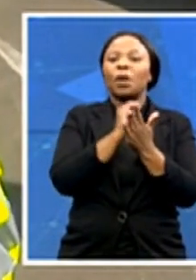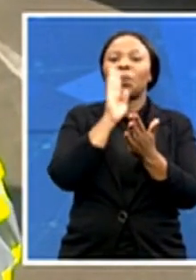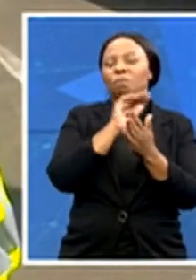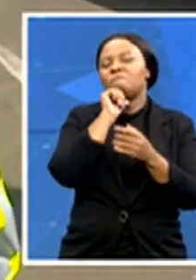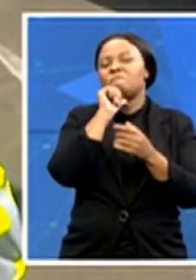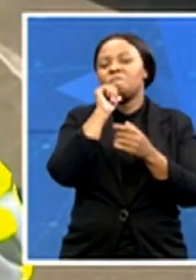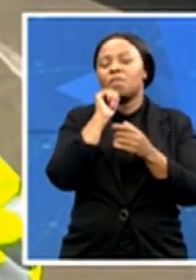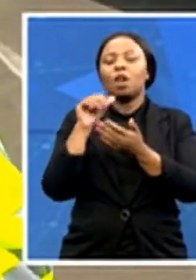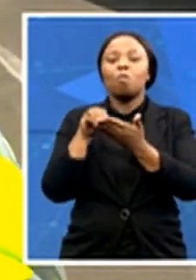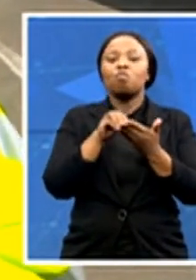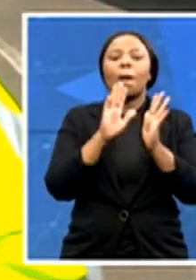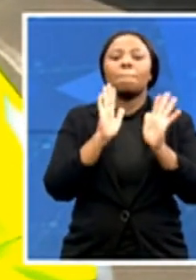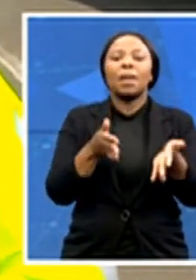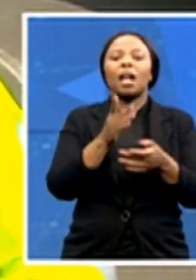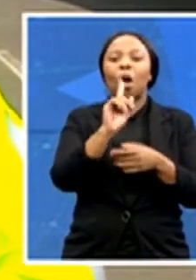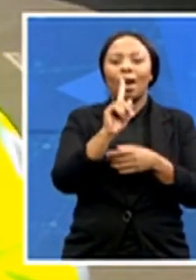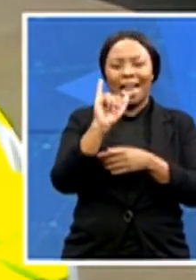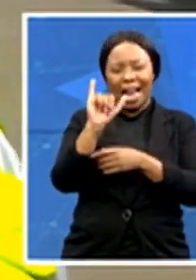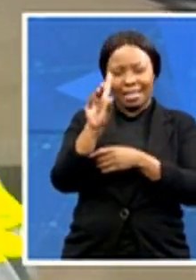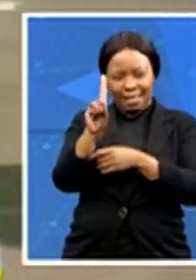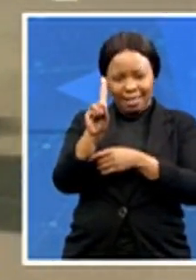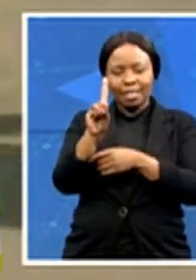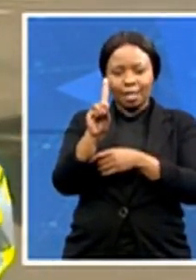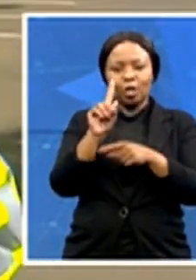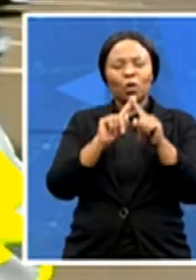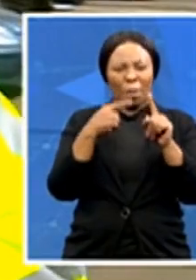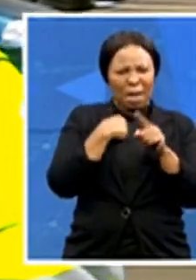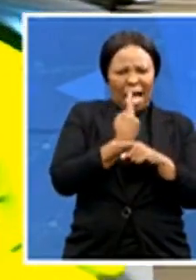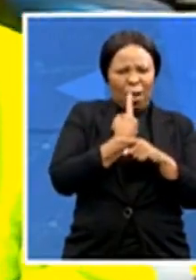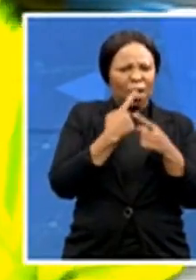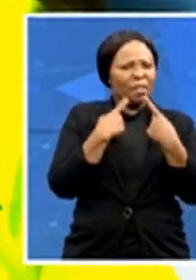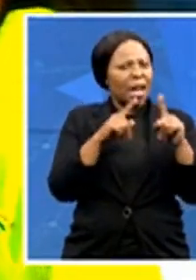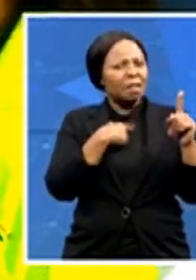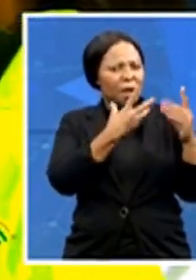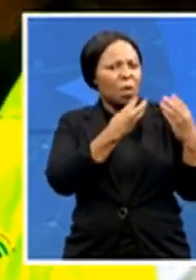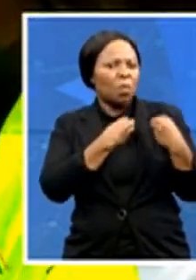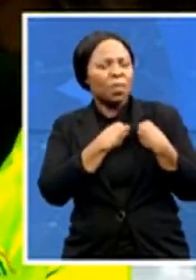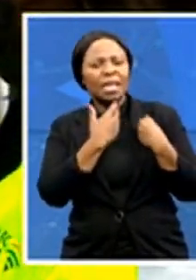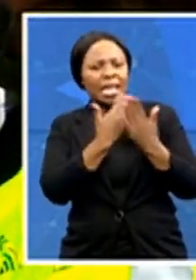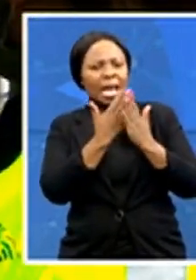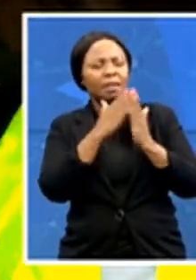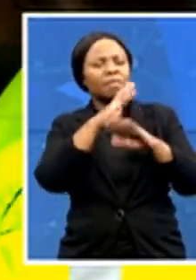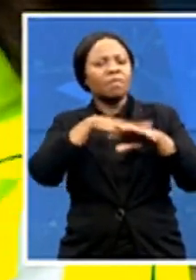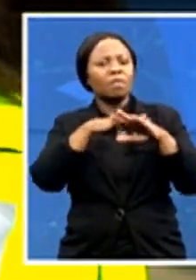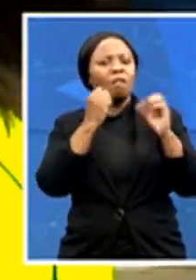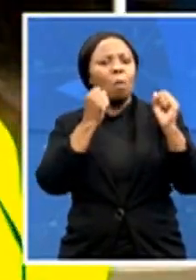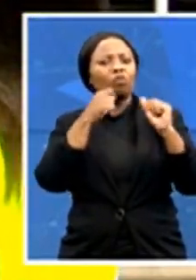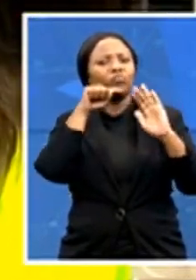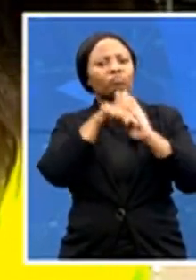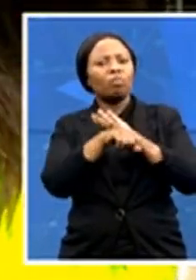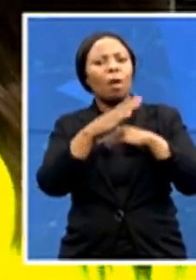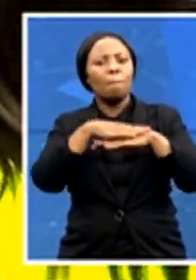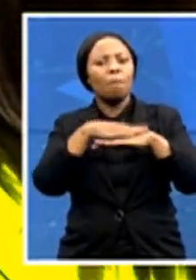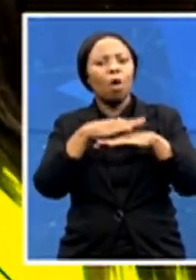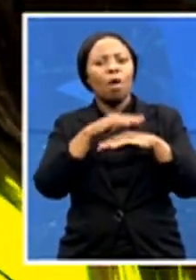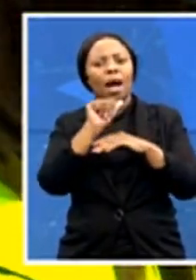just vaccinate. But I'm not alone here. I'm actually joined by someone who can actually give us more information about this vaccination site and this initiative. Thank